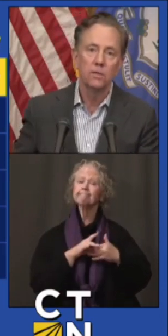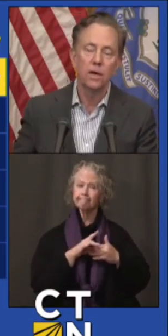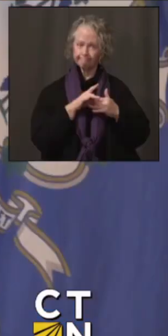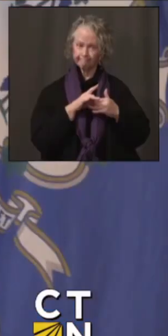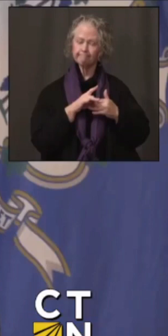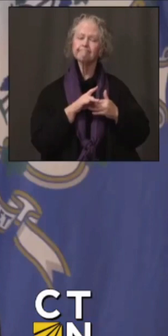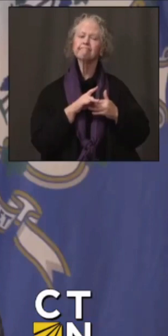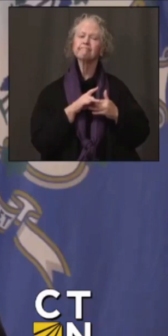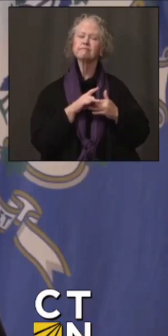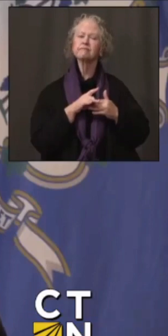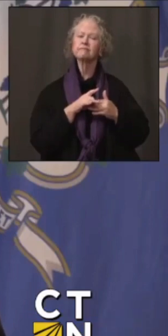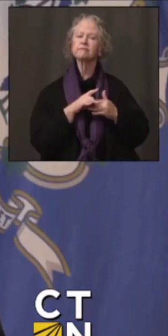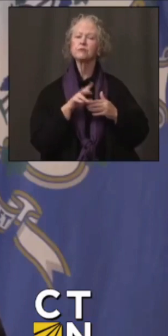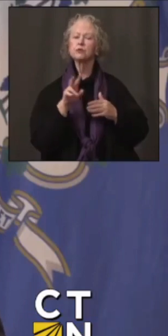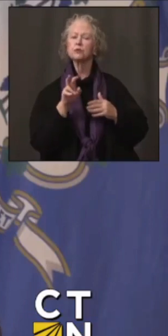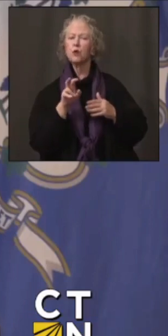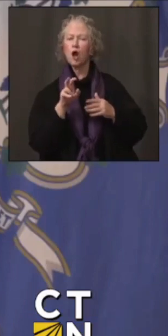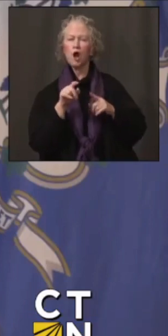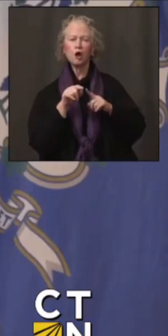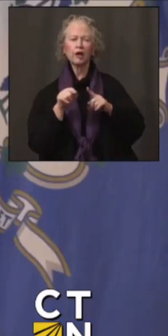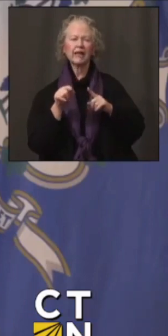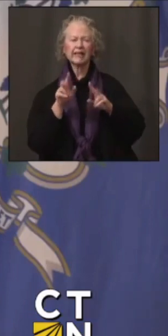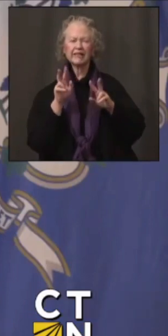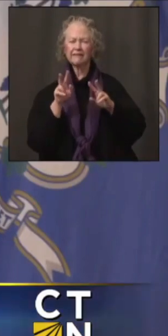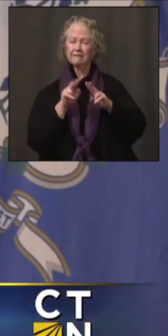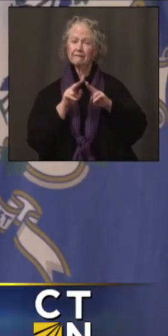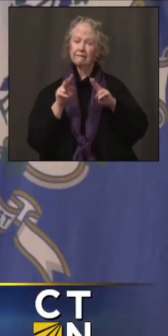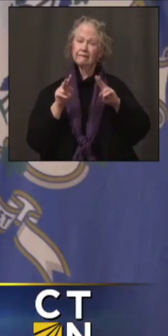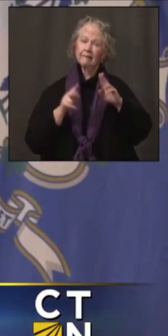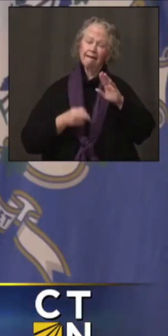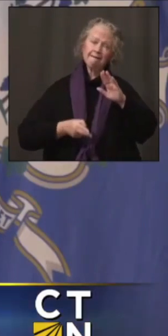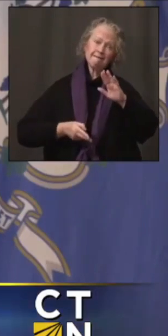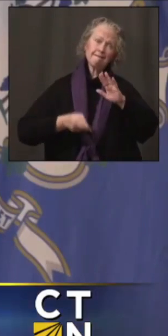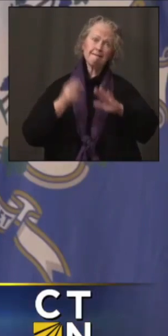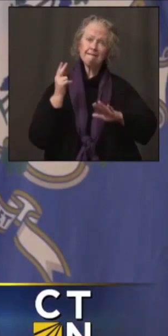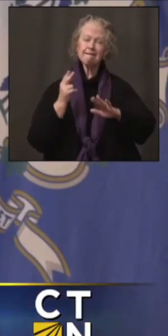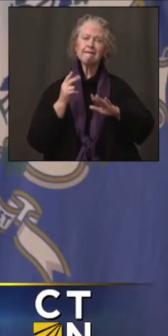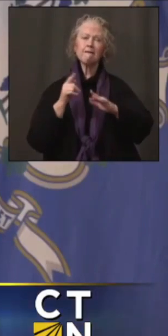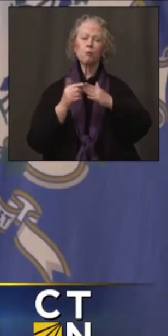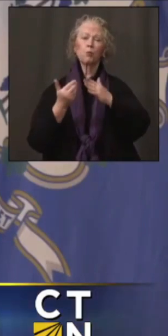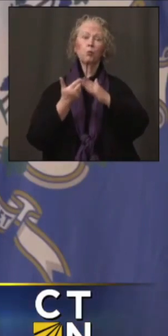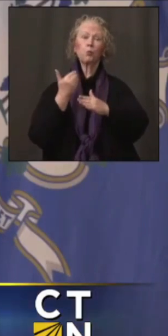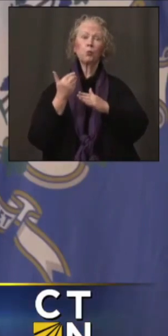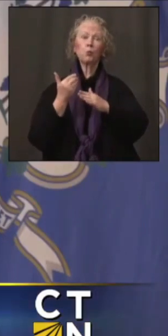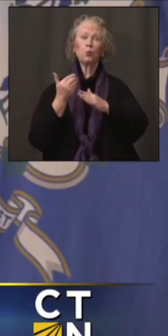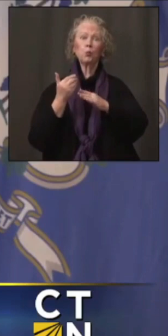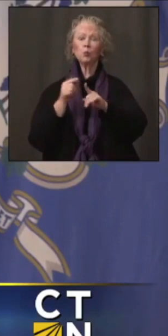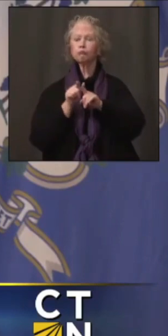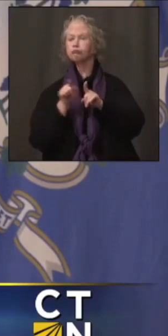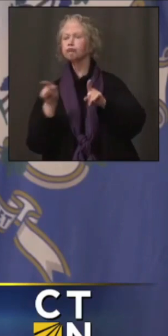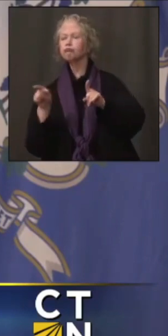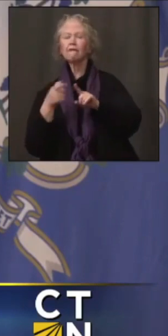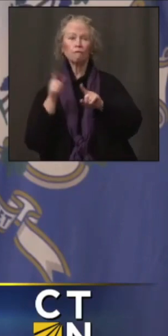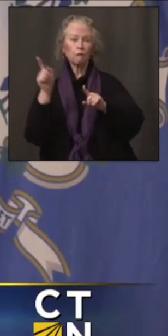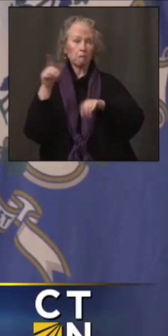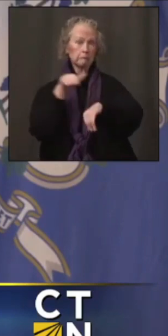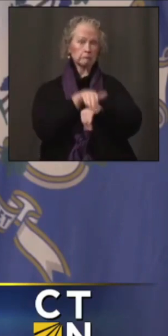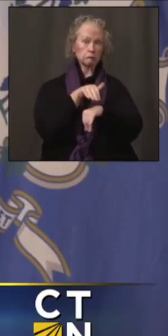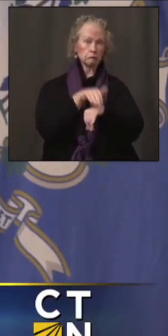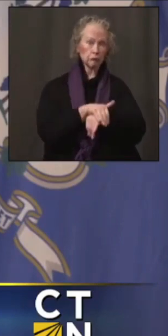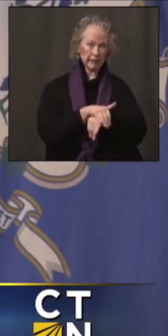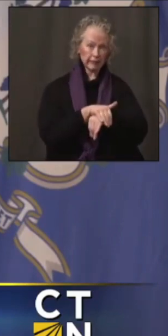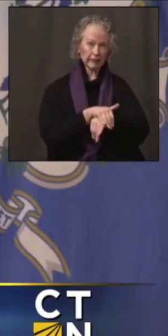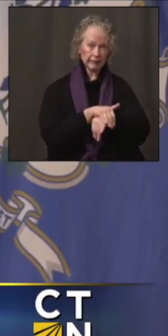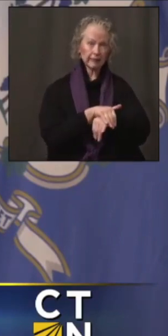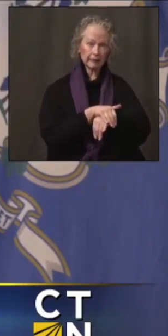diagnosed as that very highly infectious British strain. There are a of different strains of the